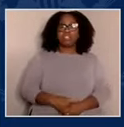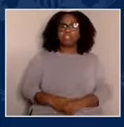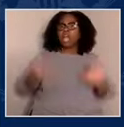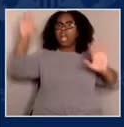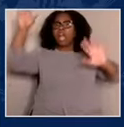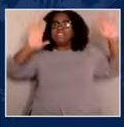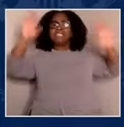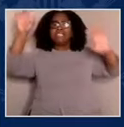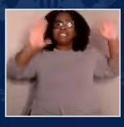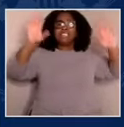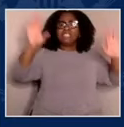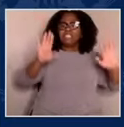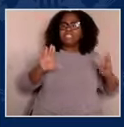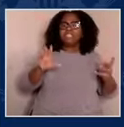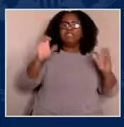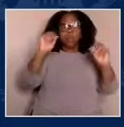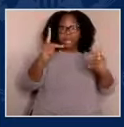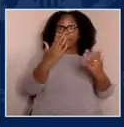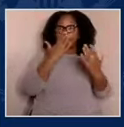Okay. Thank you.